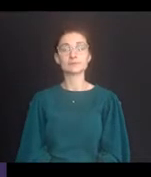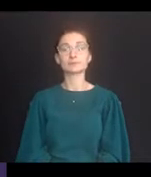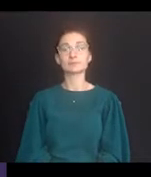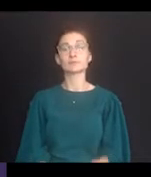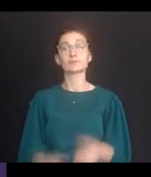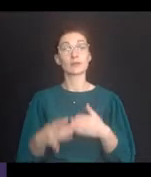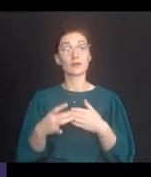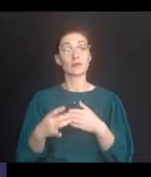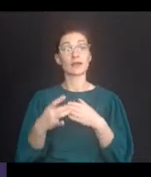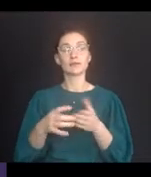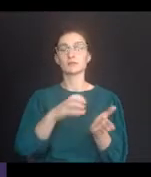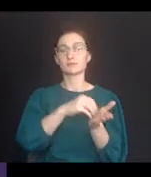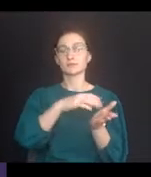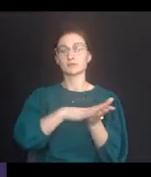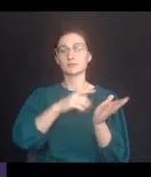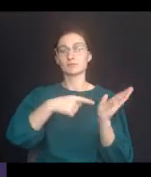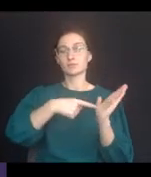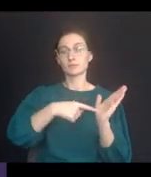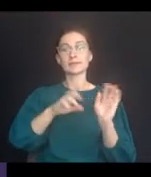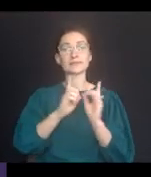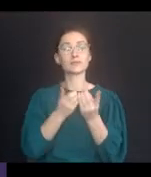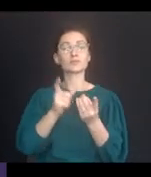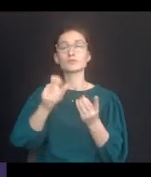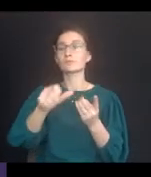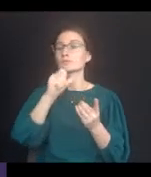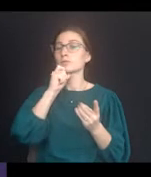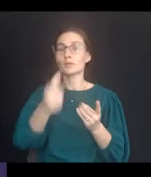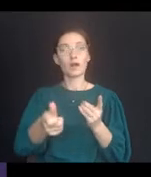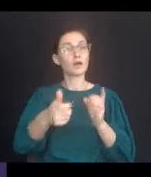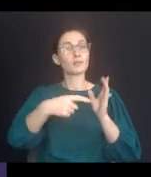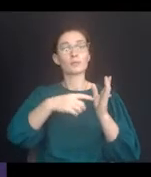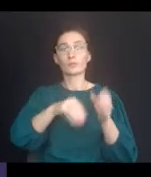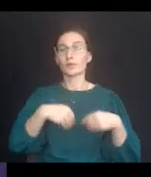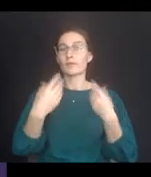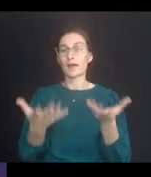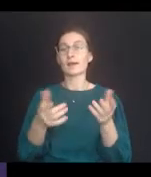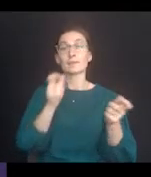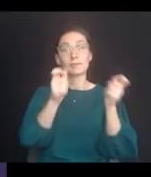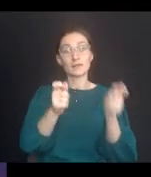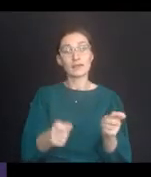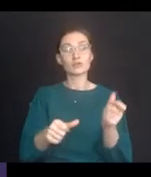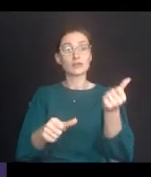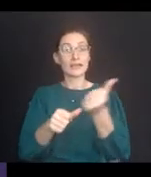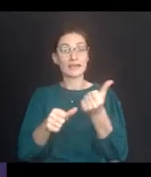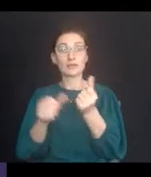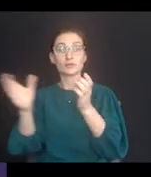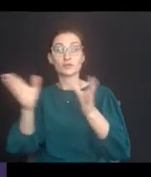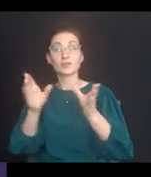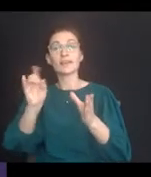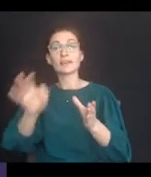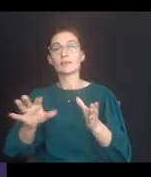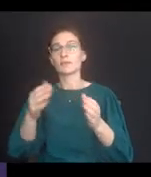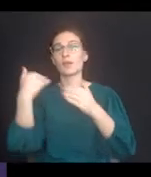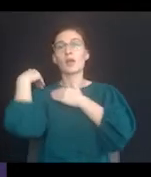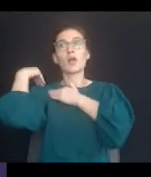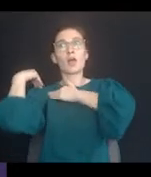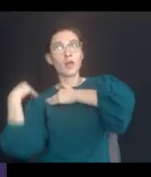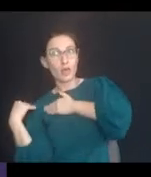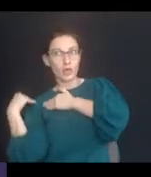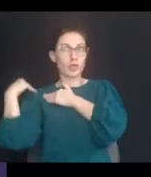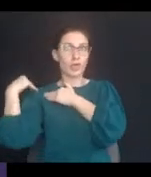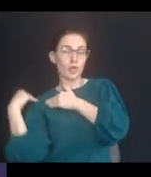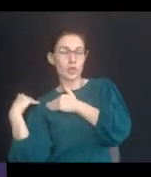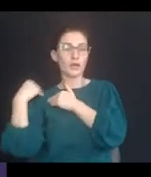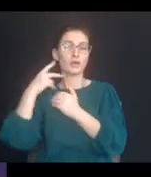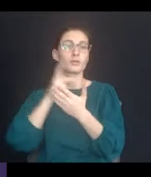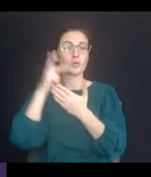The guidance also notes that a school district need not provide a modification aid or service if doing so would put an undue burden on